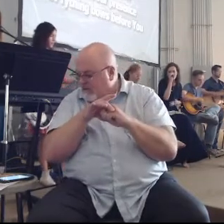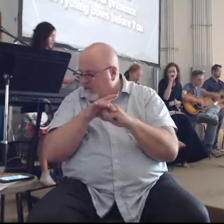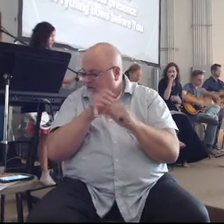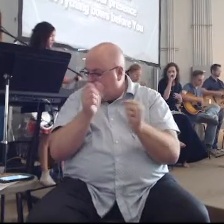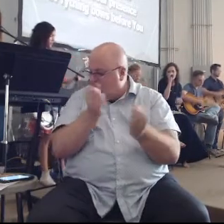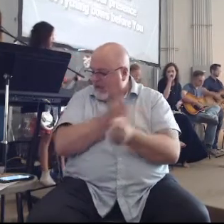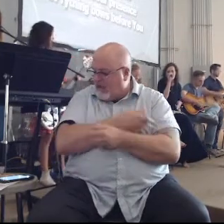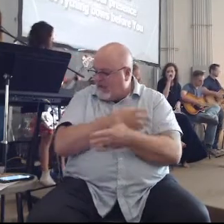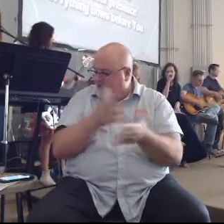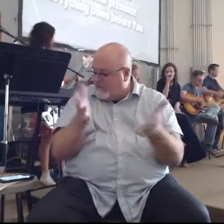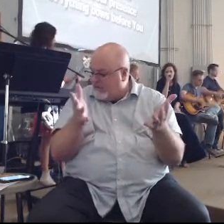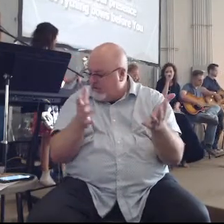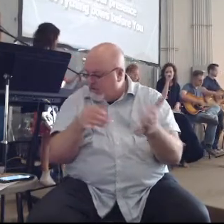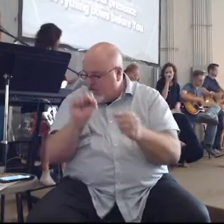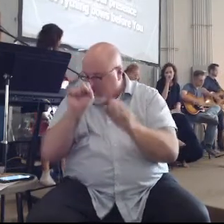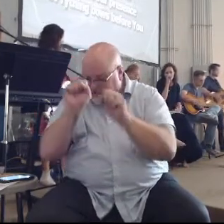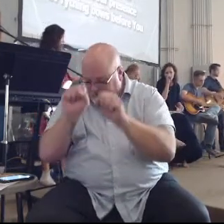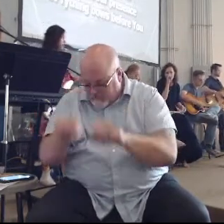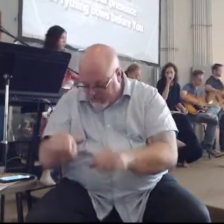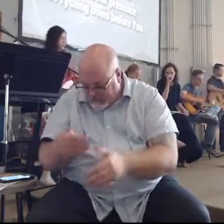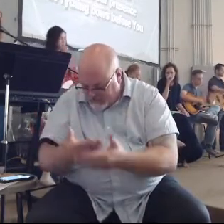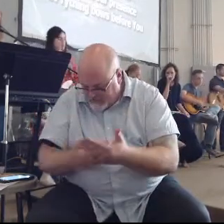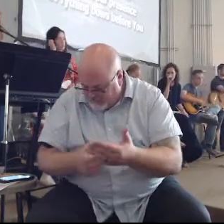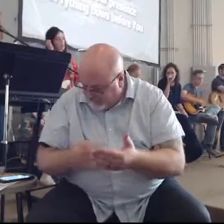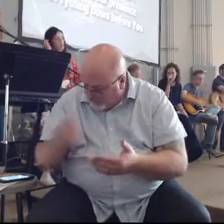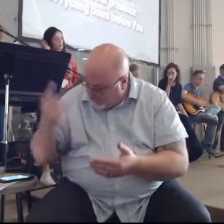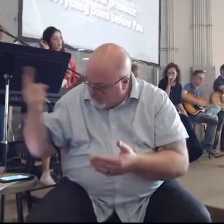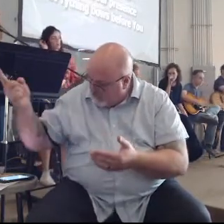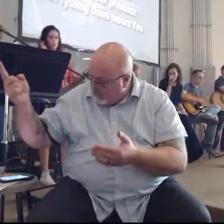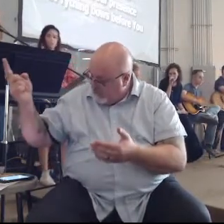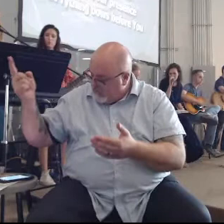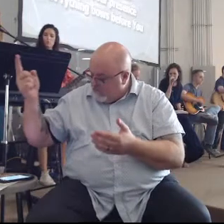in Vows before you